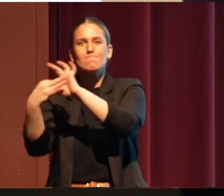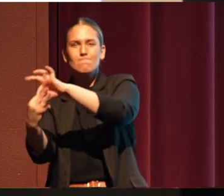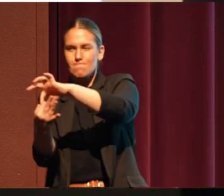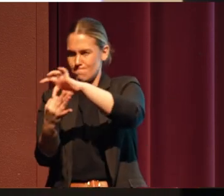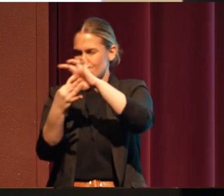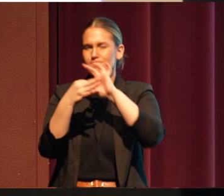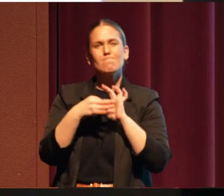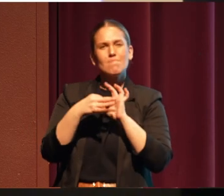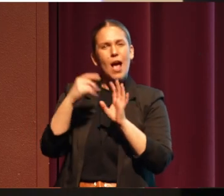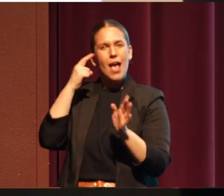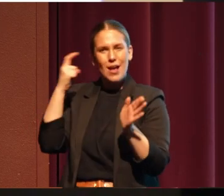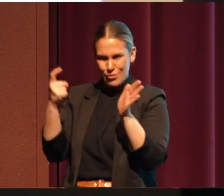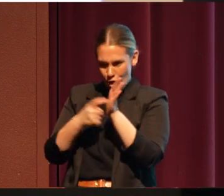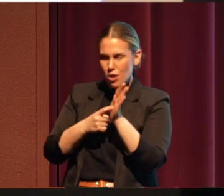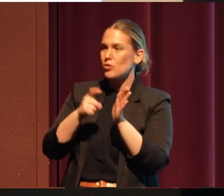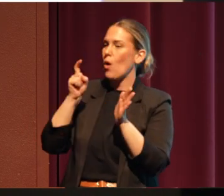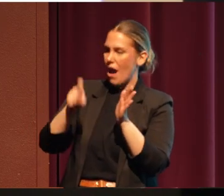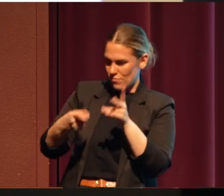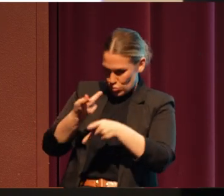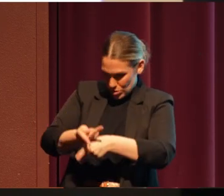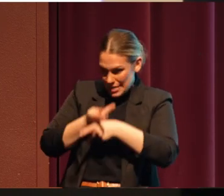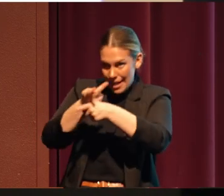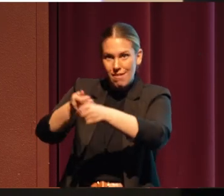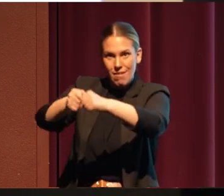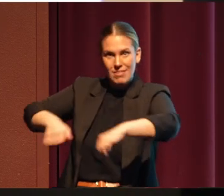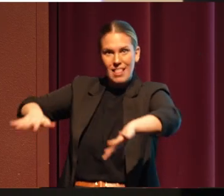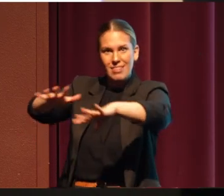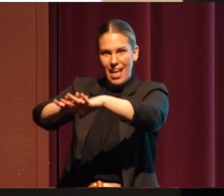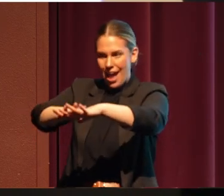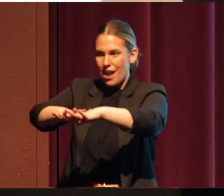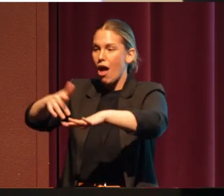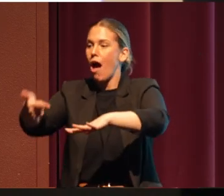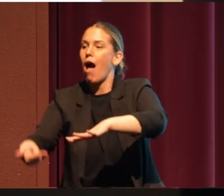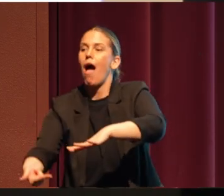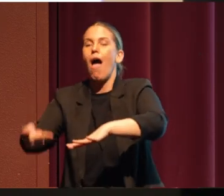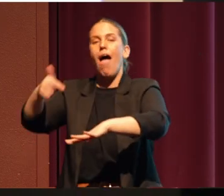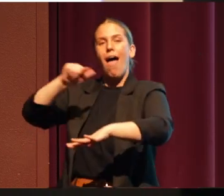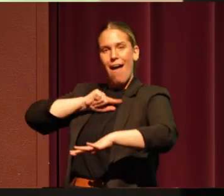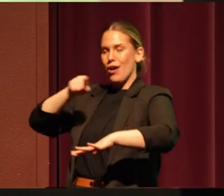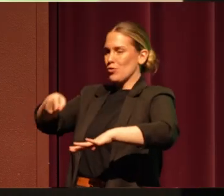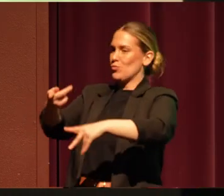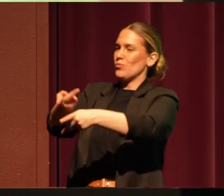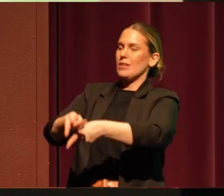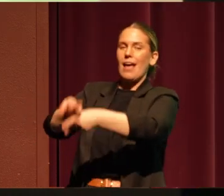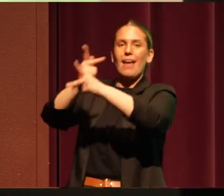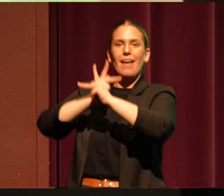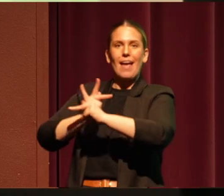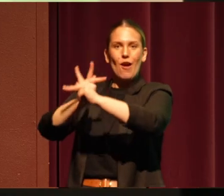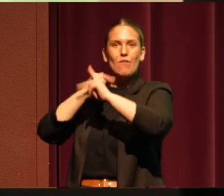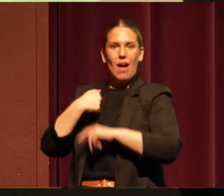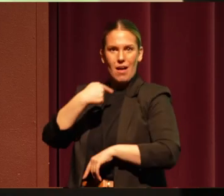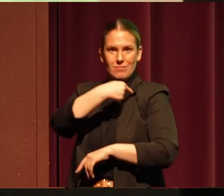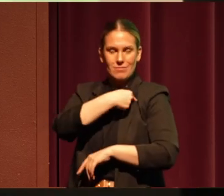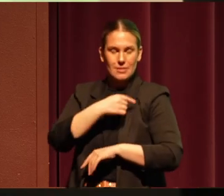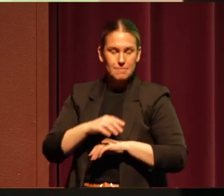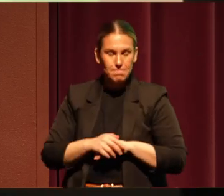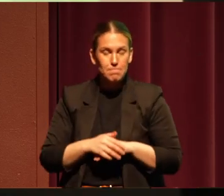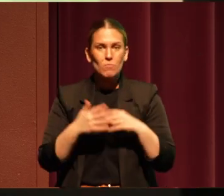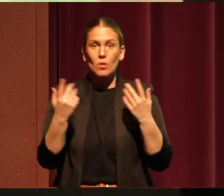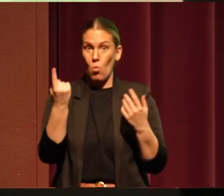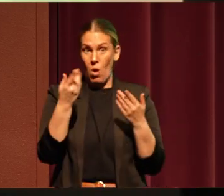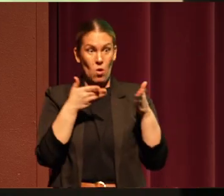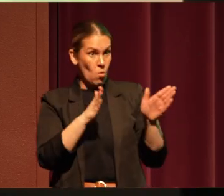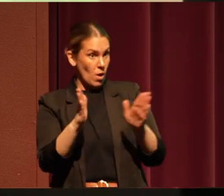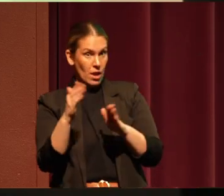our job to take care of it. And it will, in turn, then take care of us. And one of those ways that we can all do